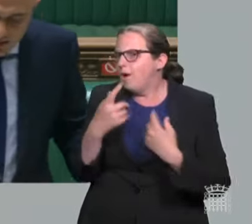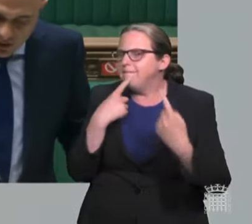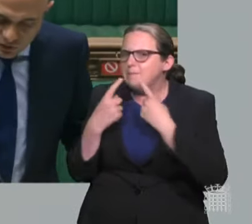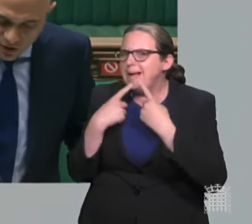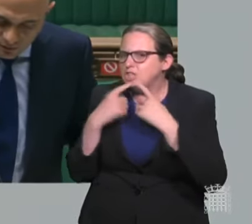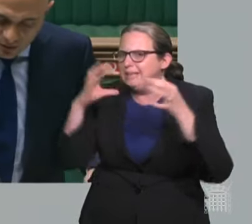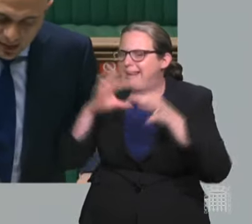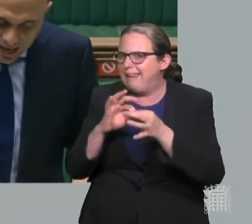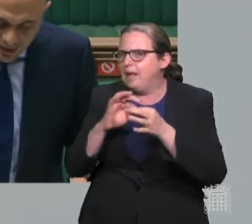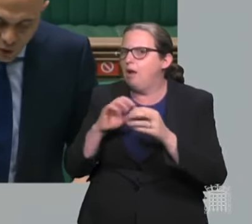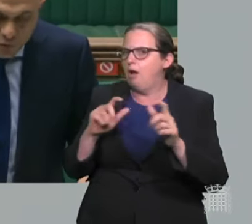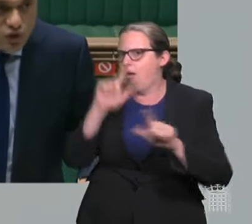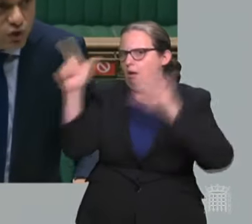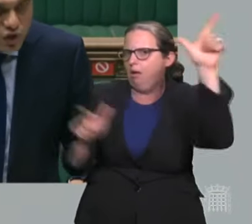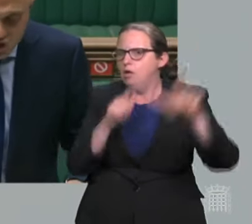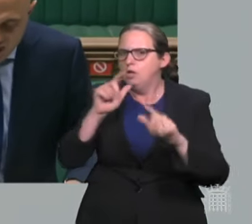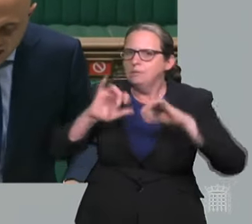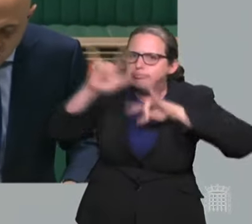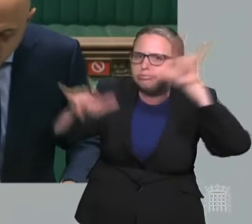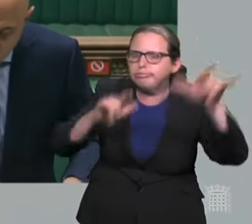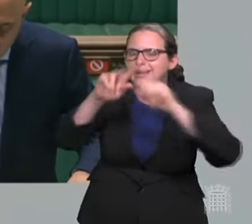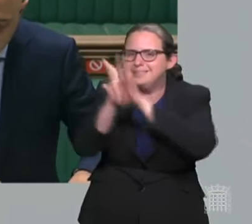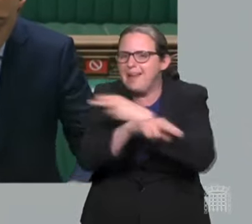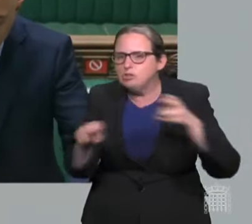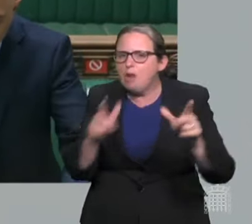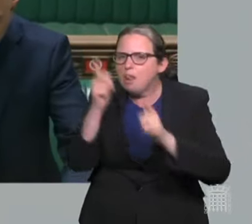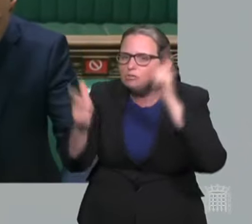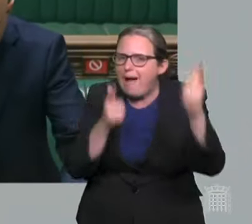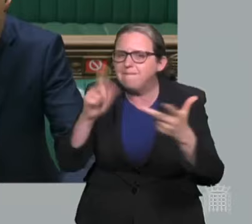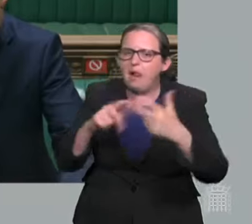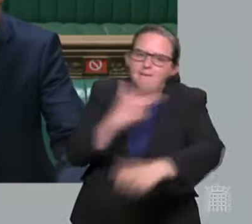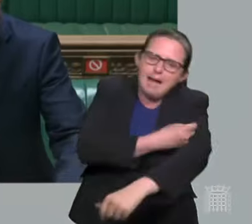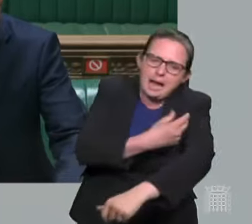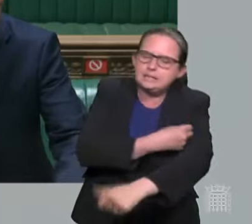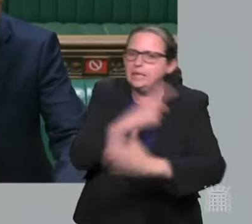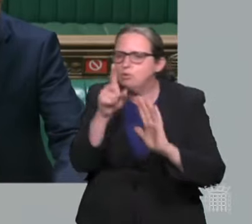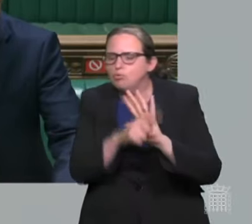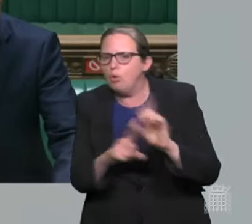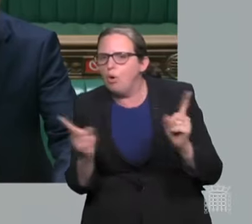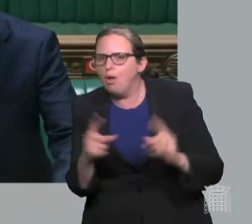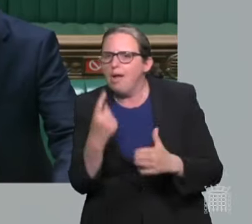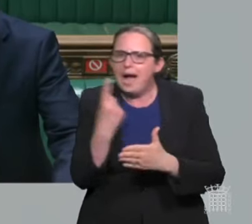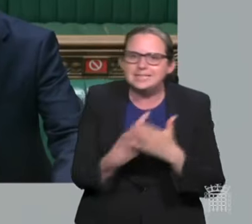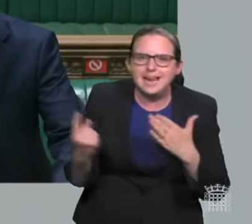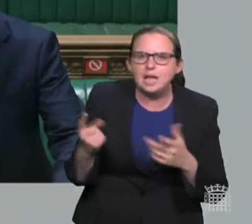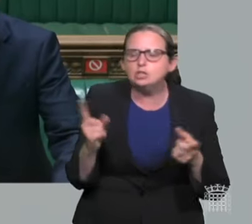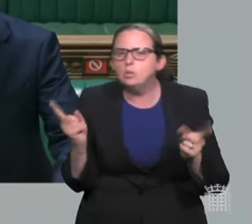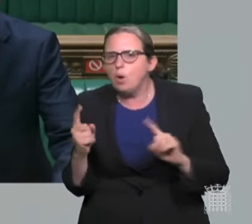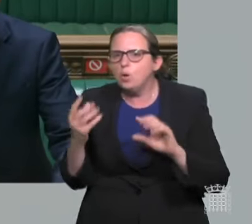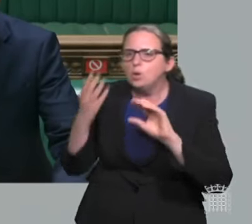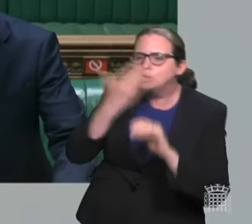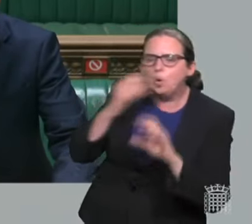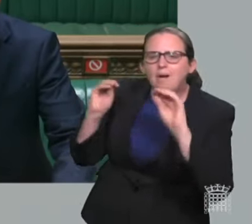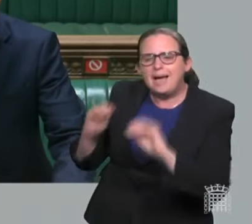for international travel, and on restrictions in education settings, including the removal of bubbles and contact